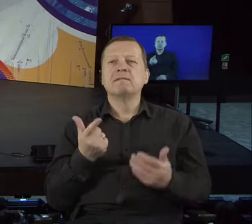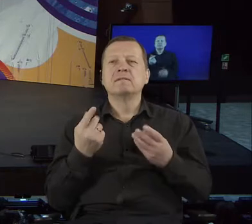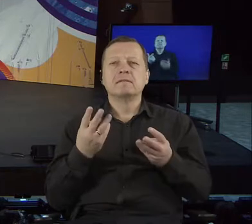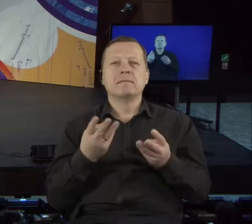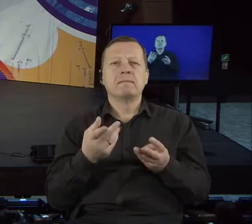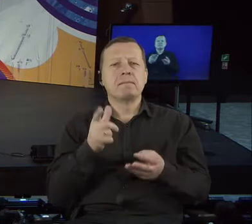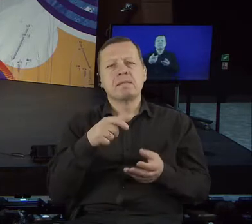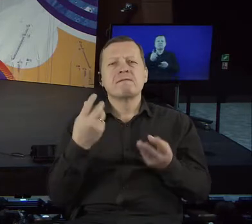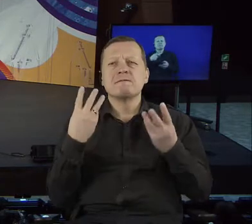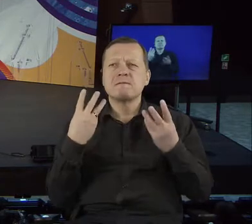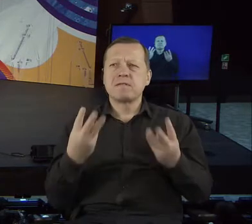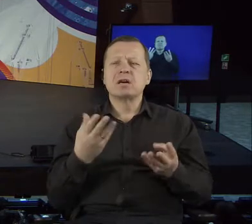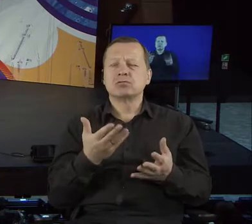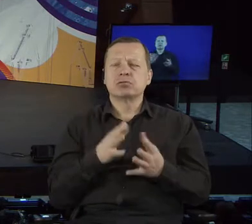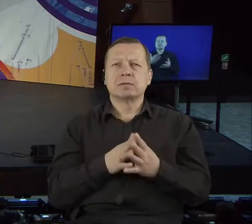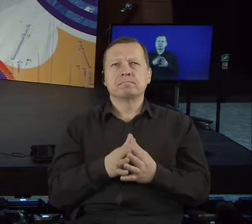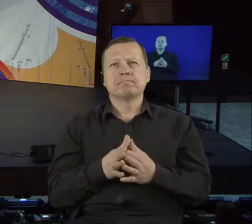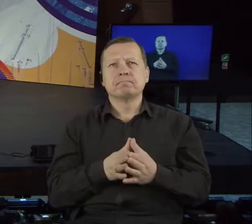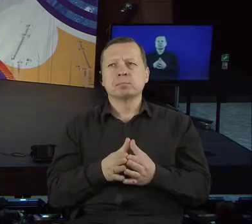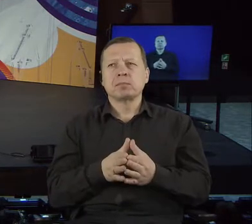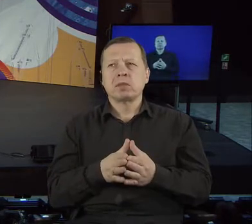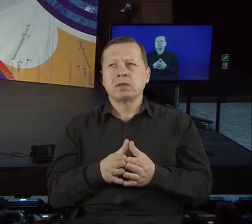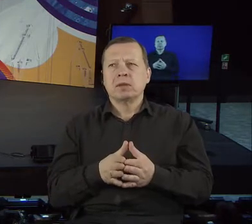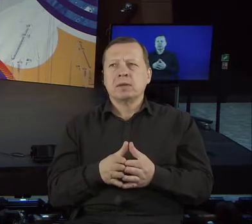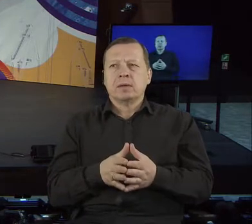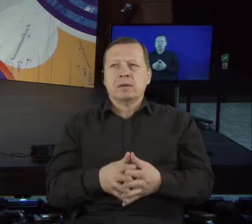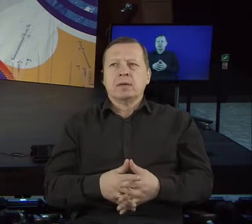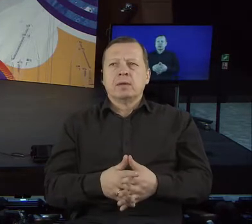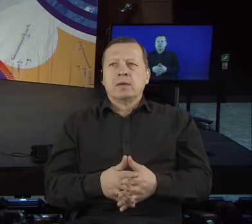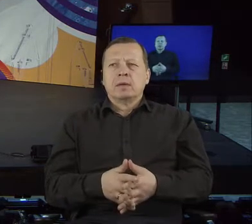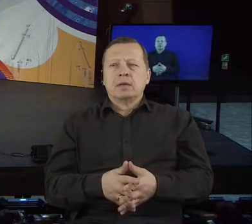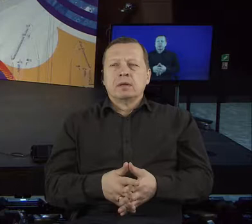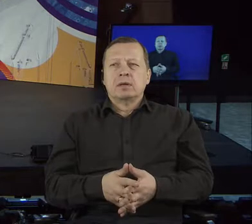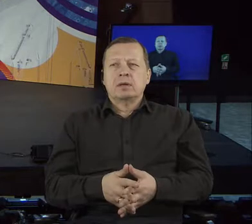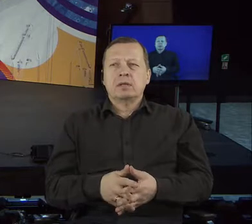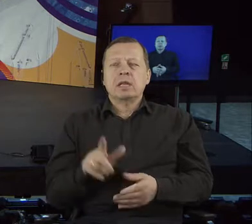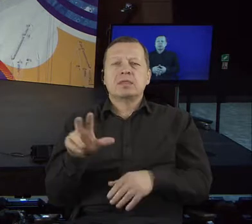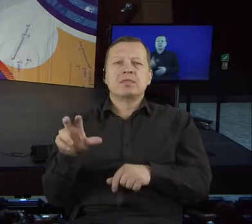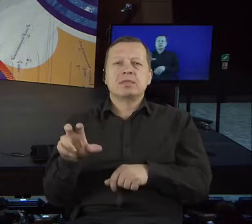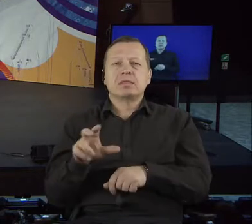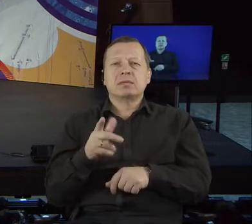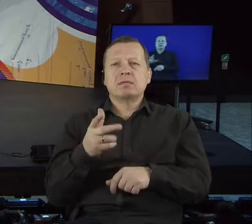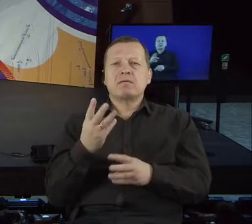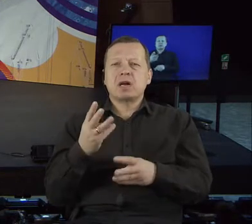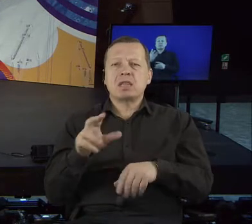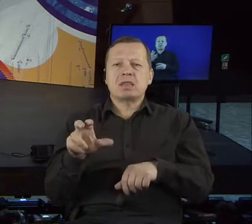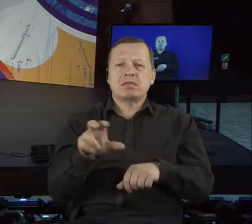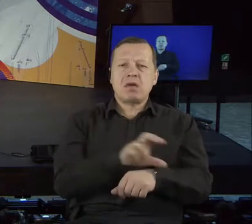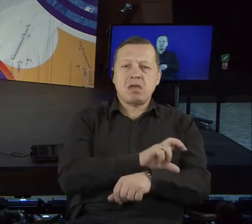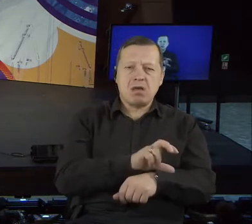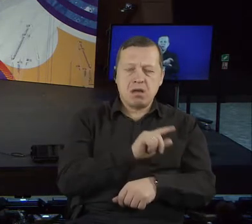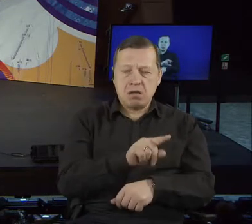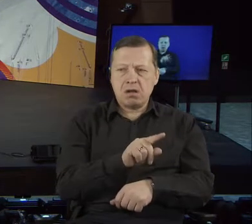in the place where technology meets administration slash public sphere slash